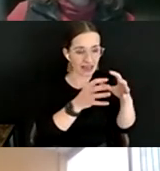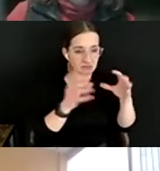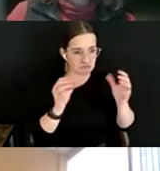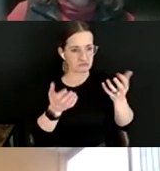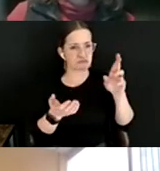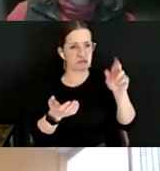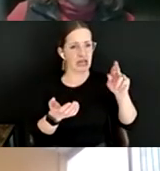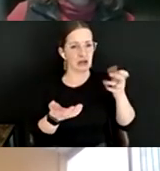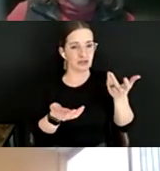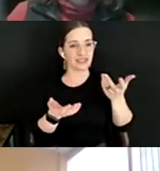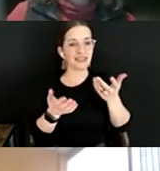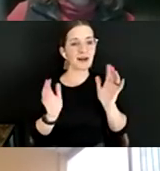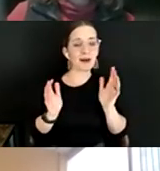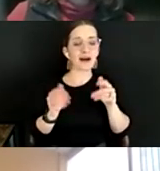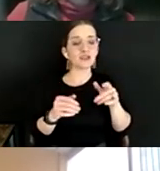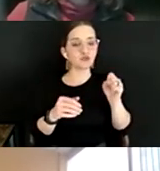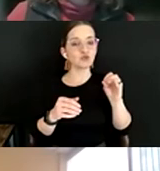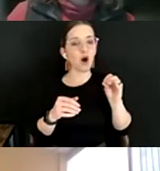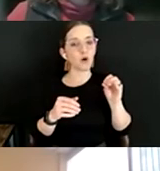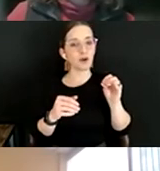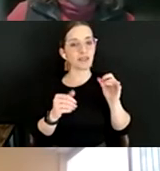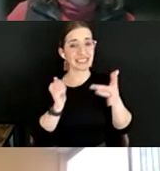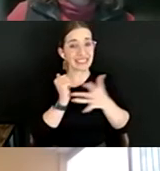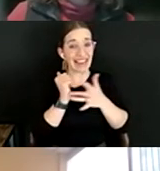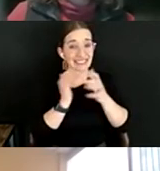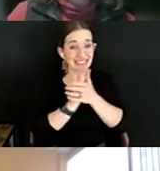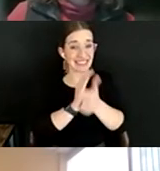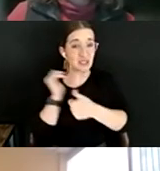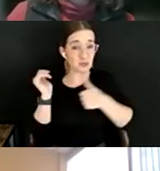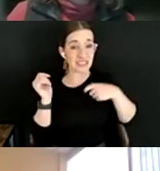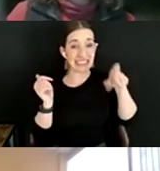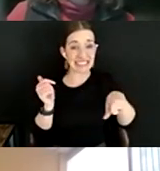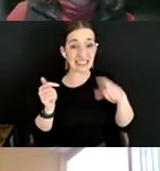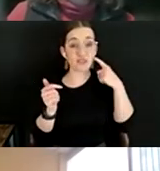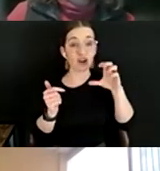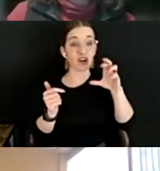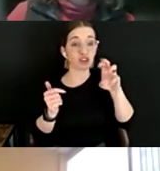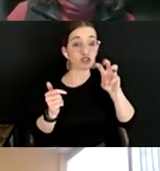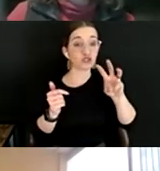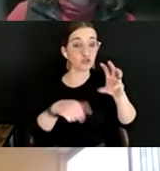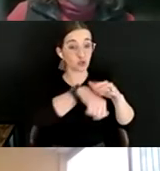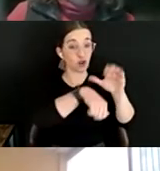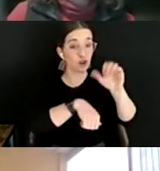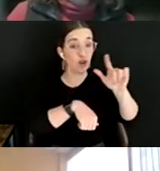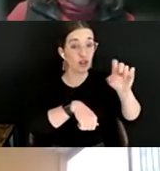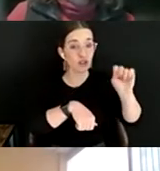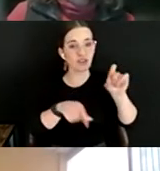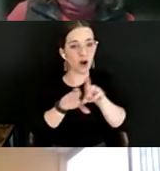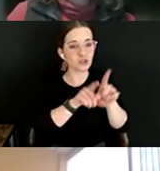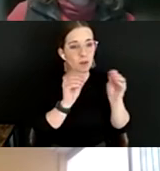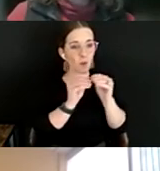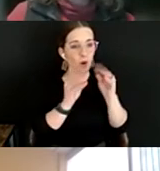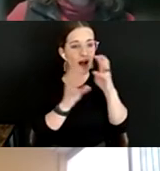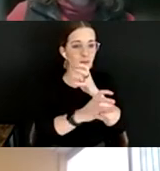need for the crew calls are also more complicated. And so those are two really acute problems